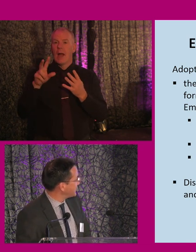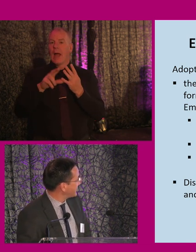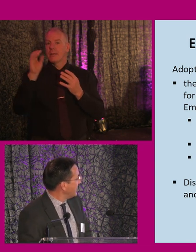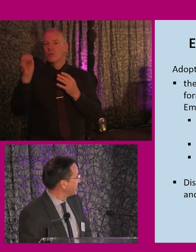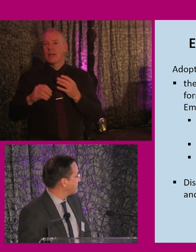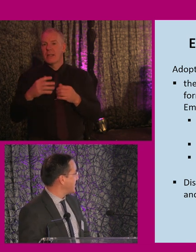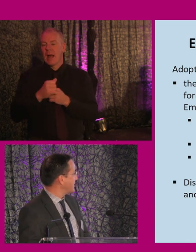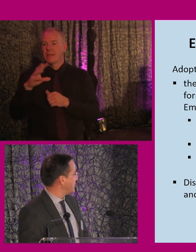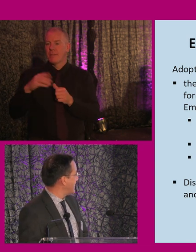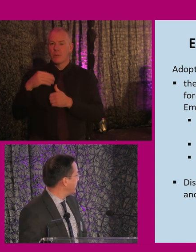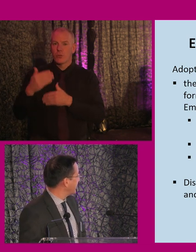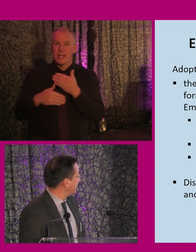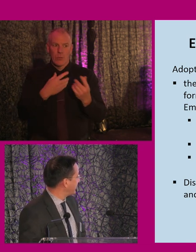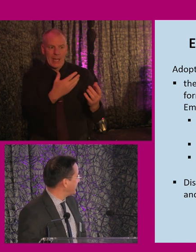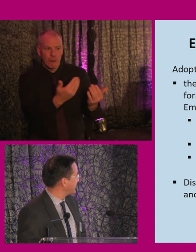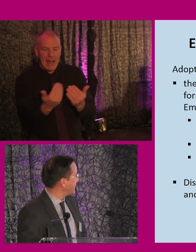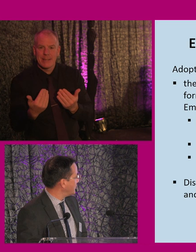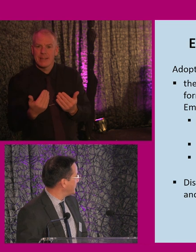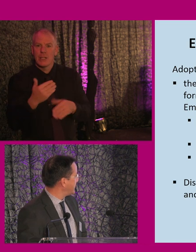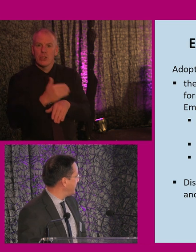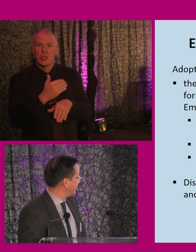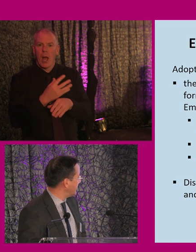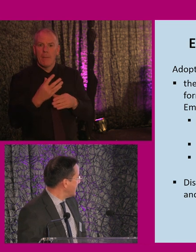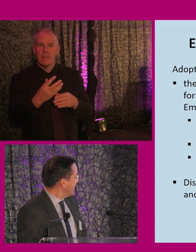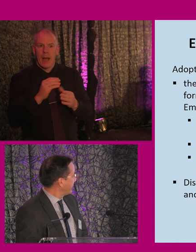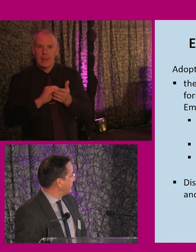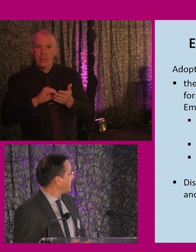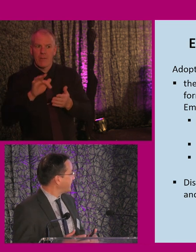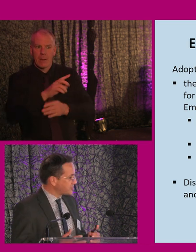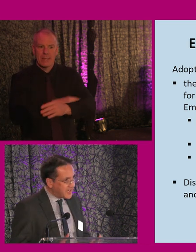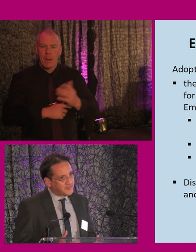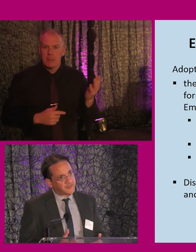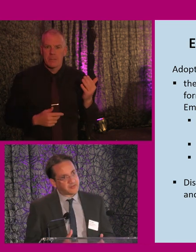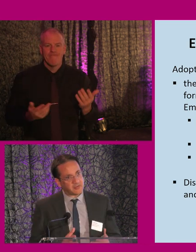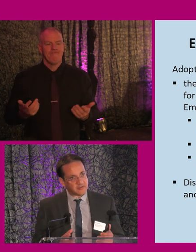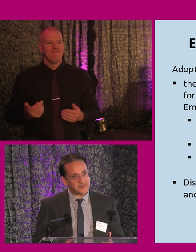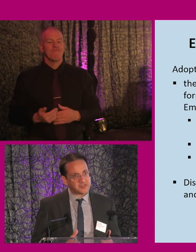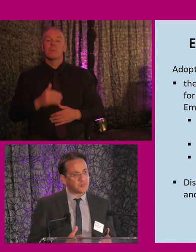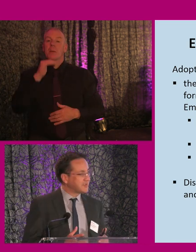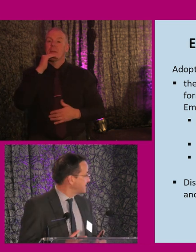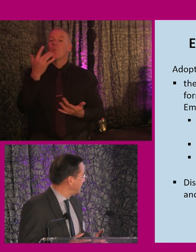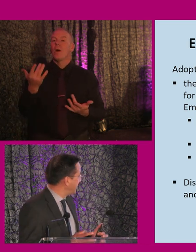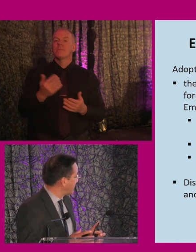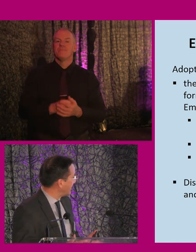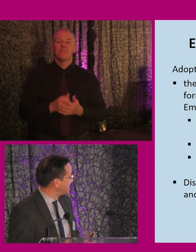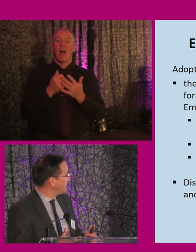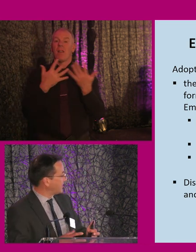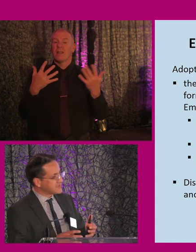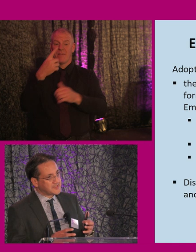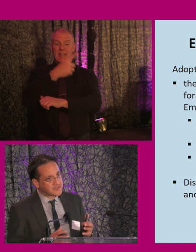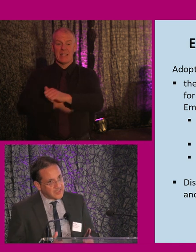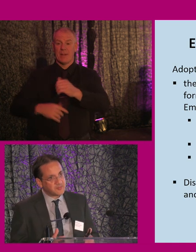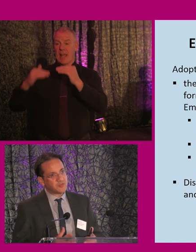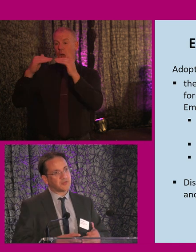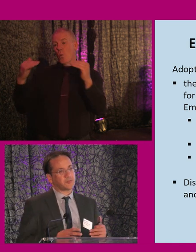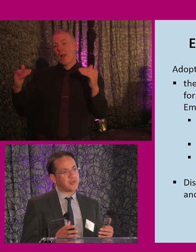procedures to attract job applicants from disabled people. So what this suggests is that a lot of disability equality equality